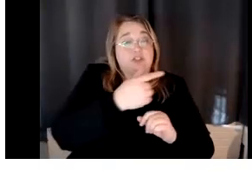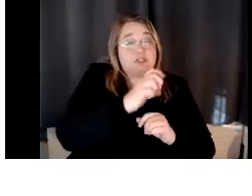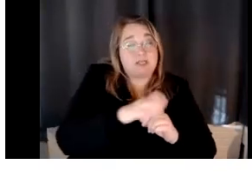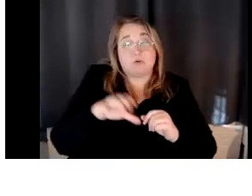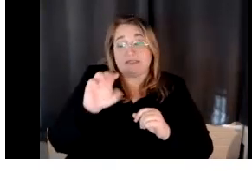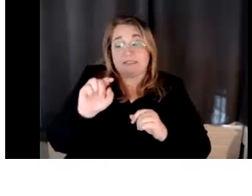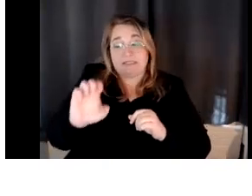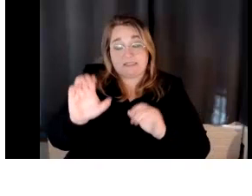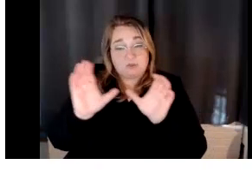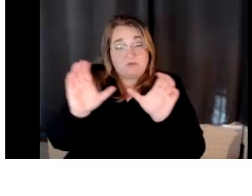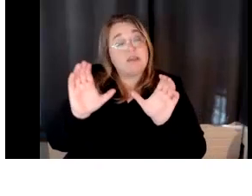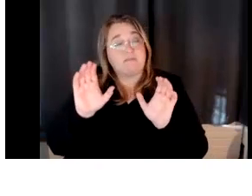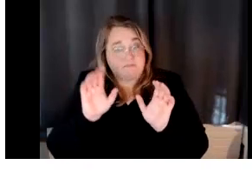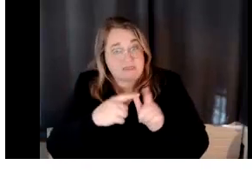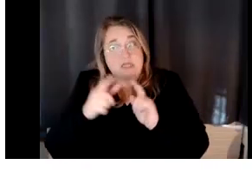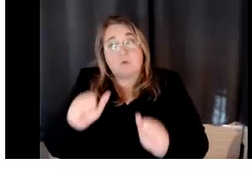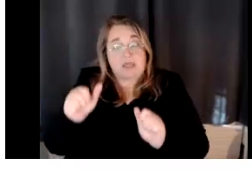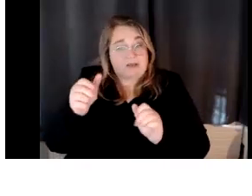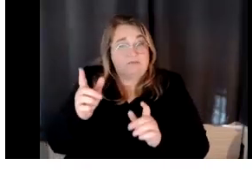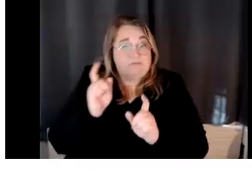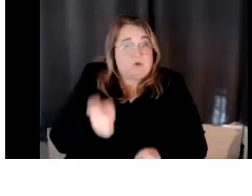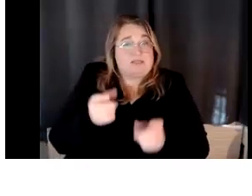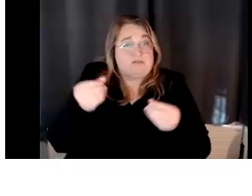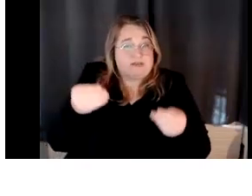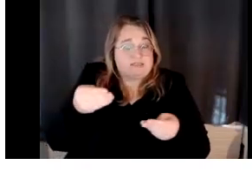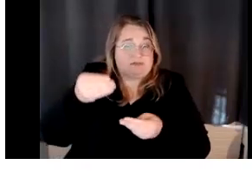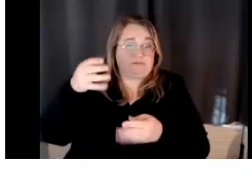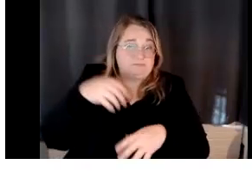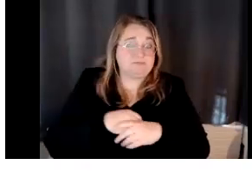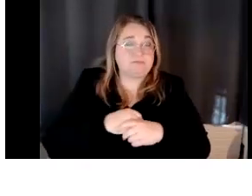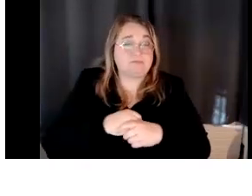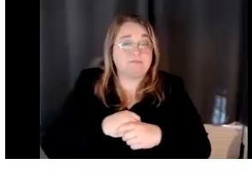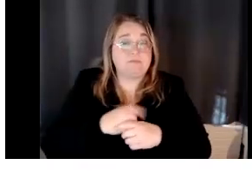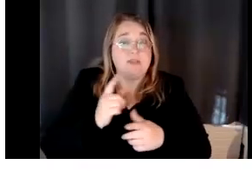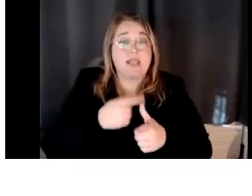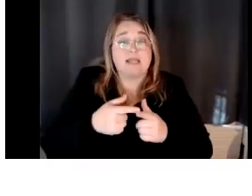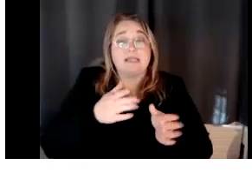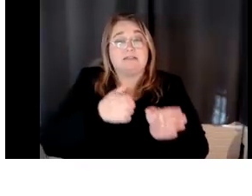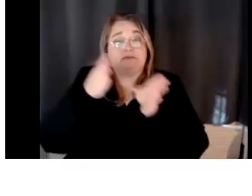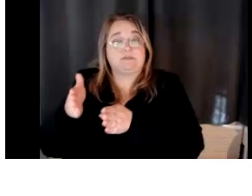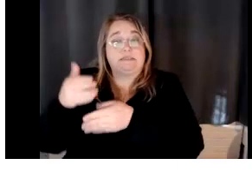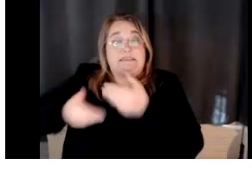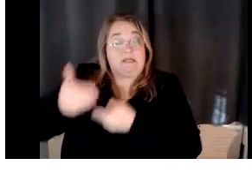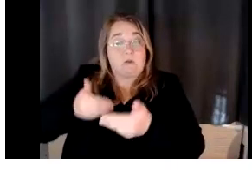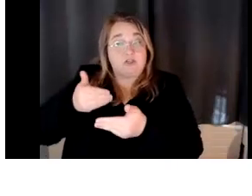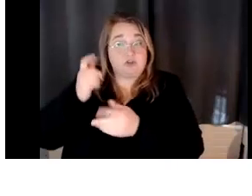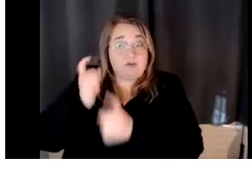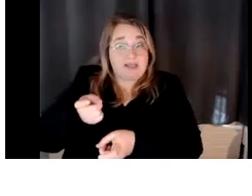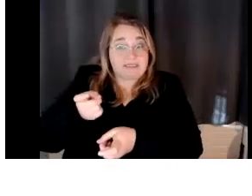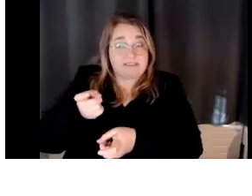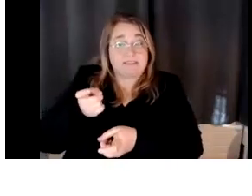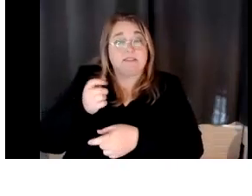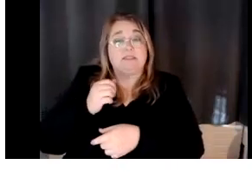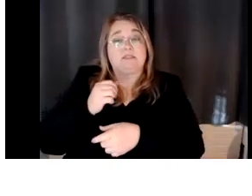funded. Um, and then, um, the acceleration, um, grant, we